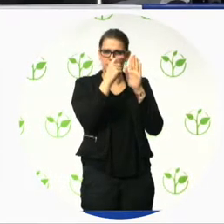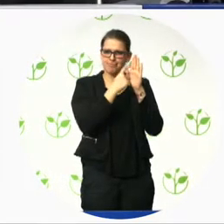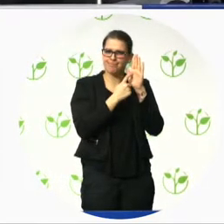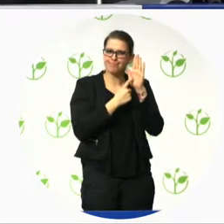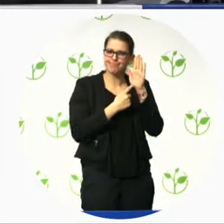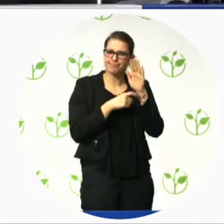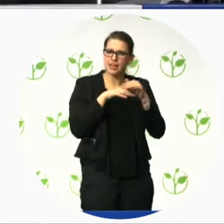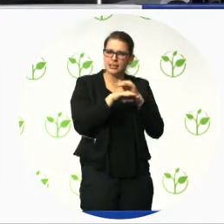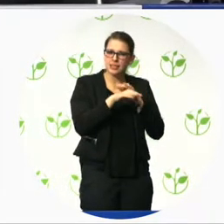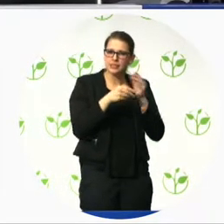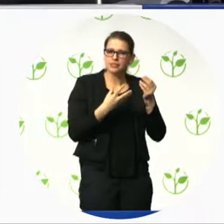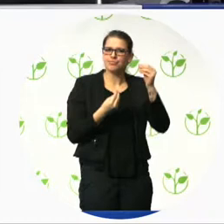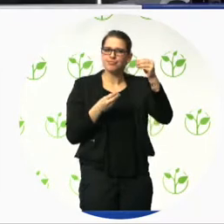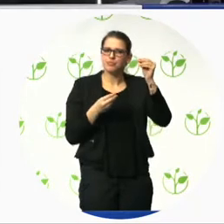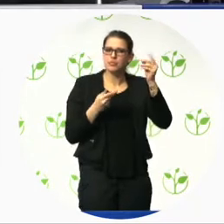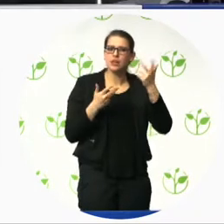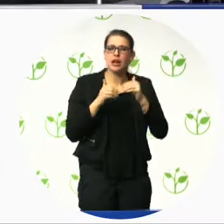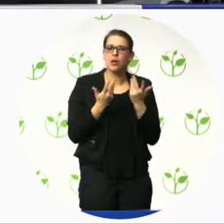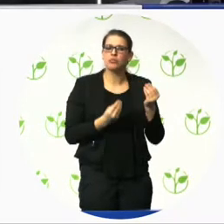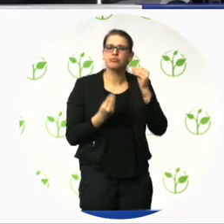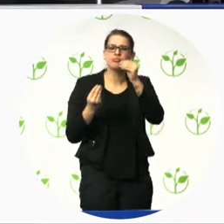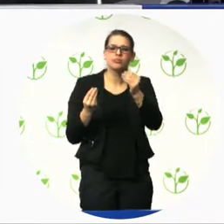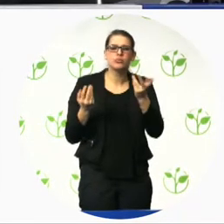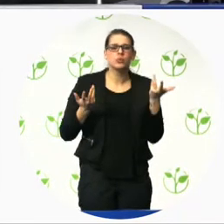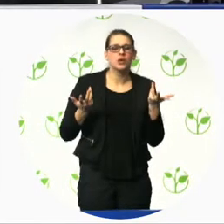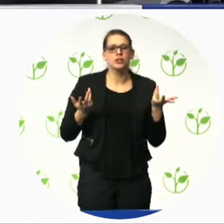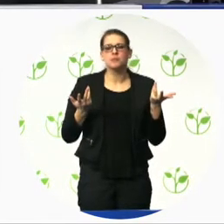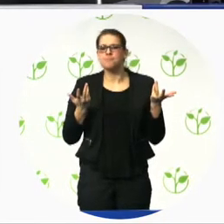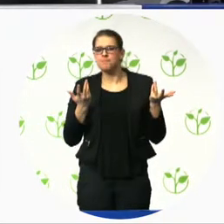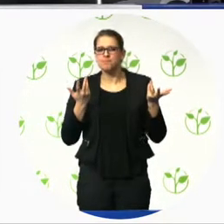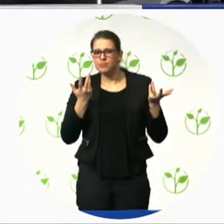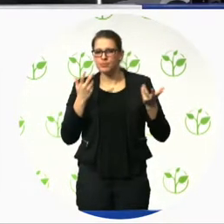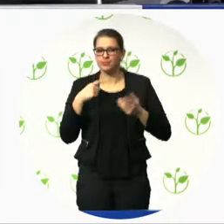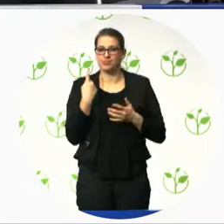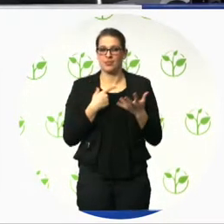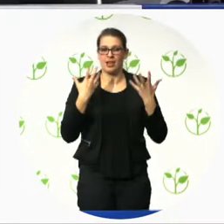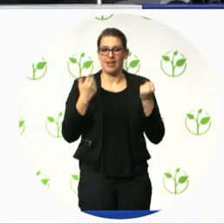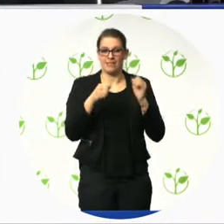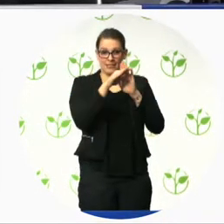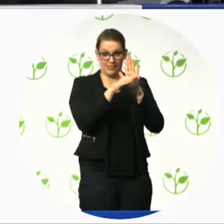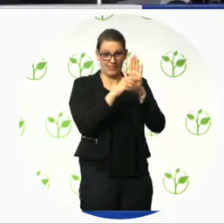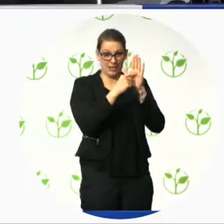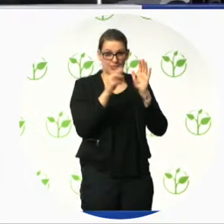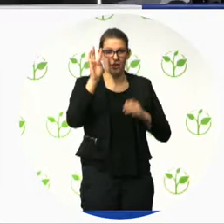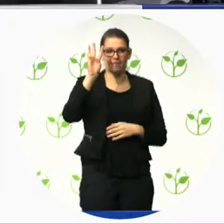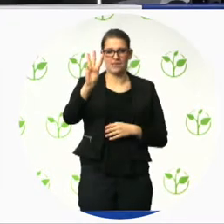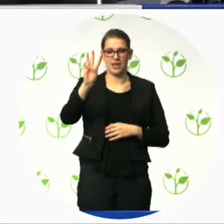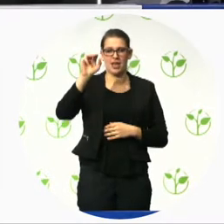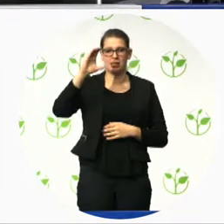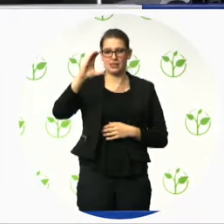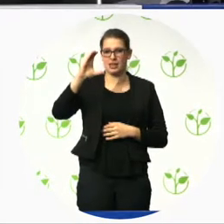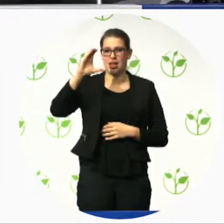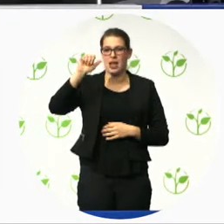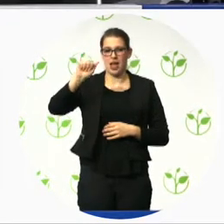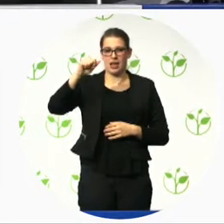refers to WCAG 2.0 AA, for example, and which obliges